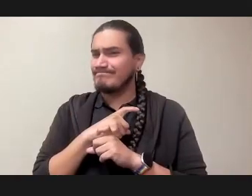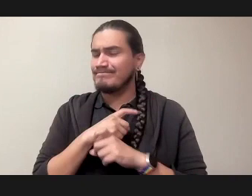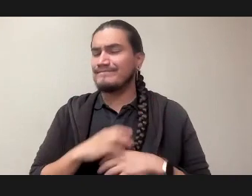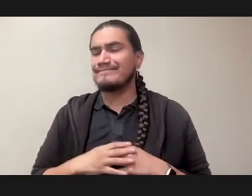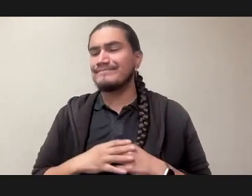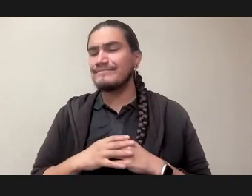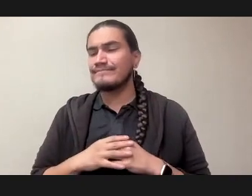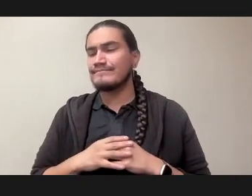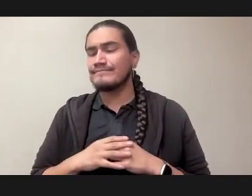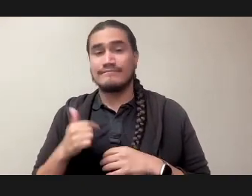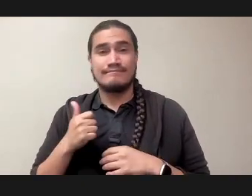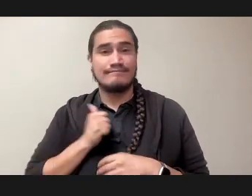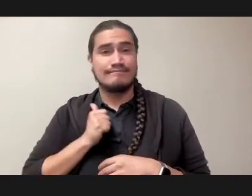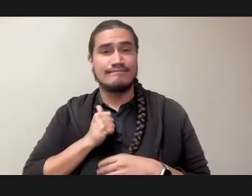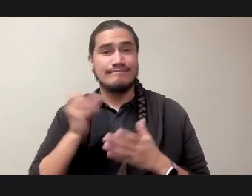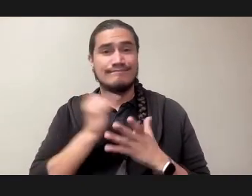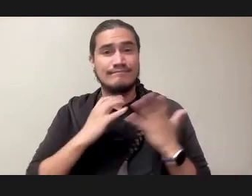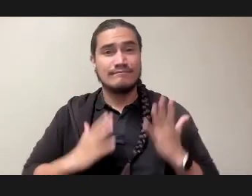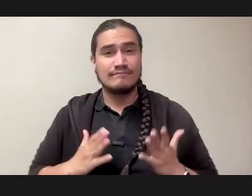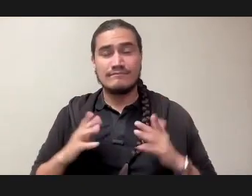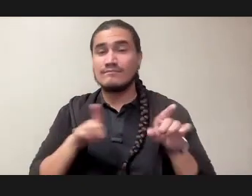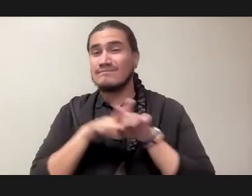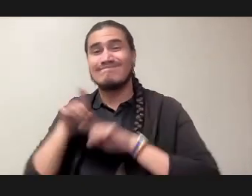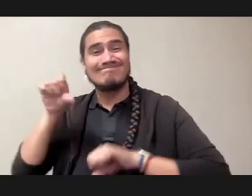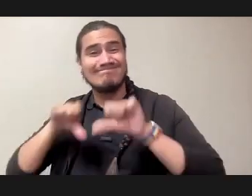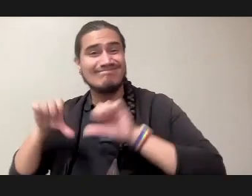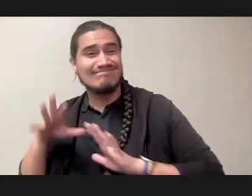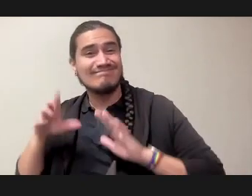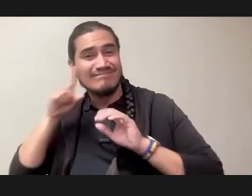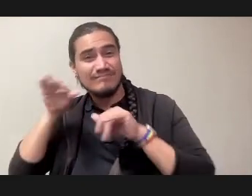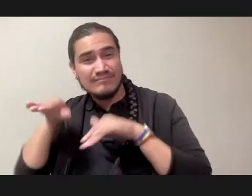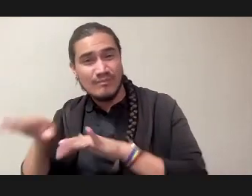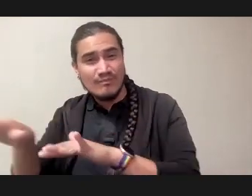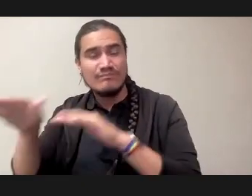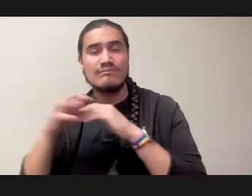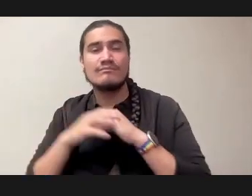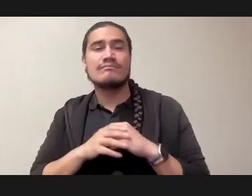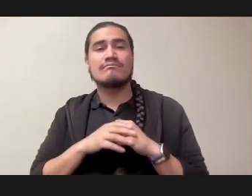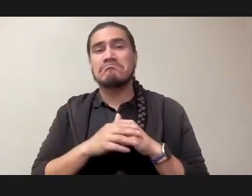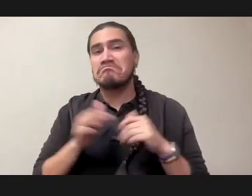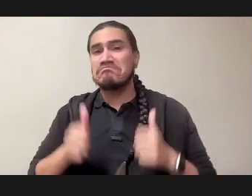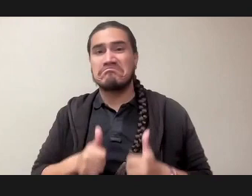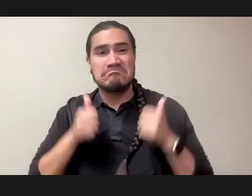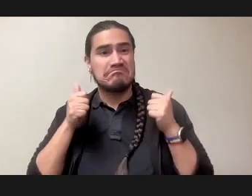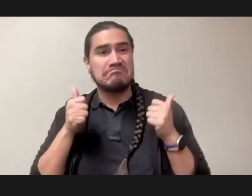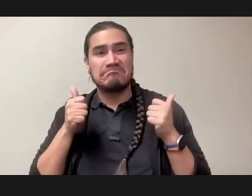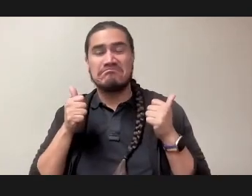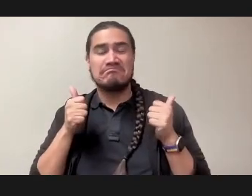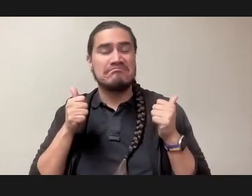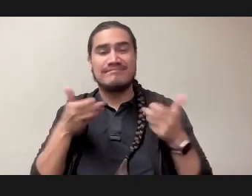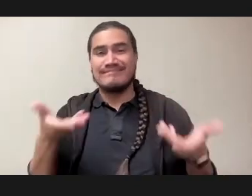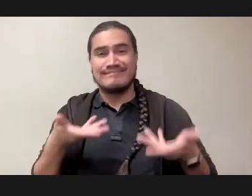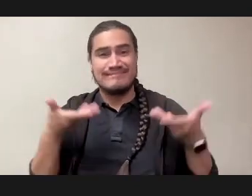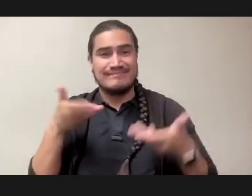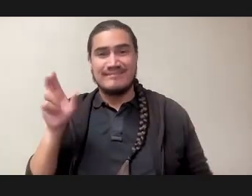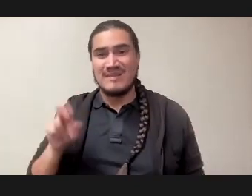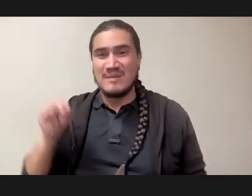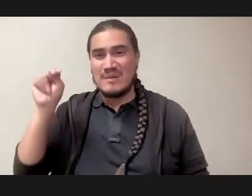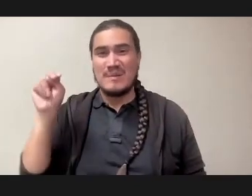I'm an artist. I'm a marine scientist. I'm a longtime resident, lifelong resident. What am I thinking? Here in the Northeast.